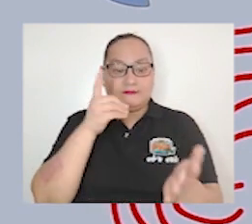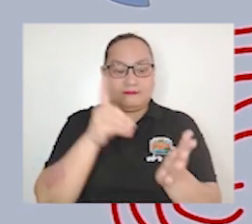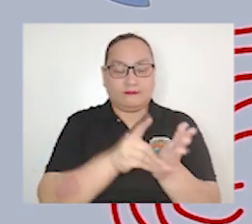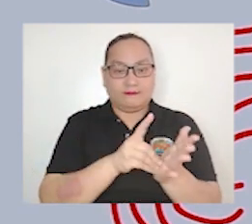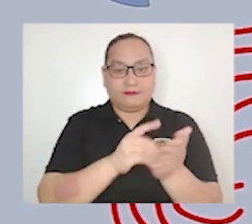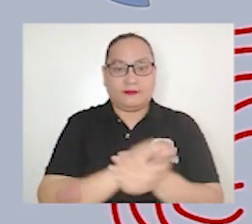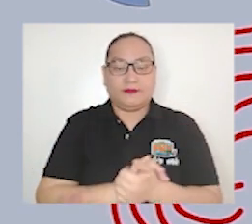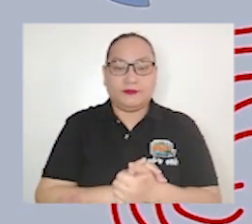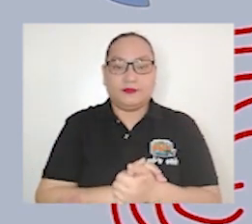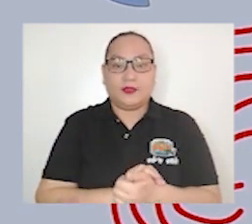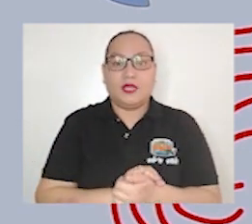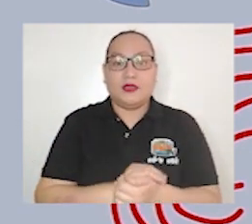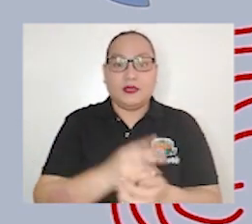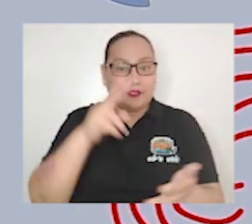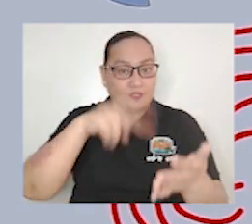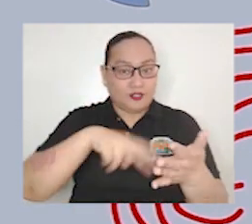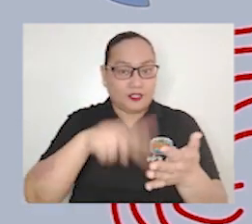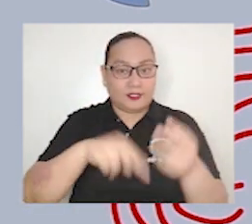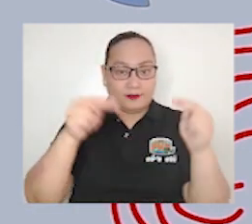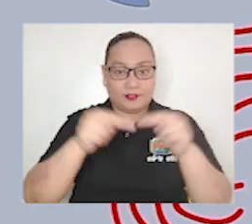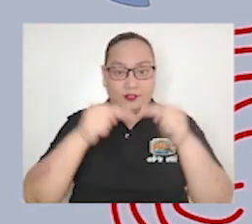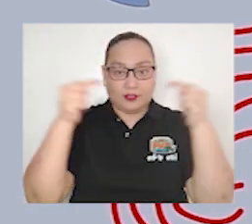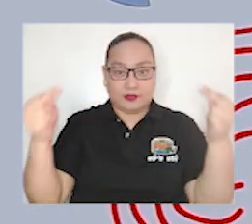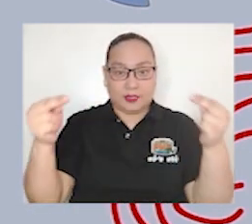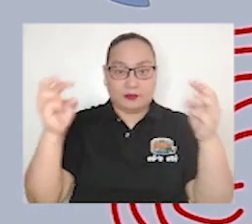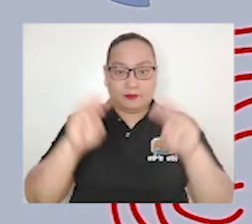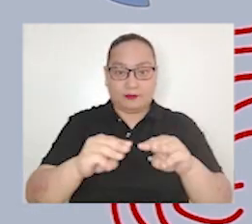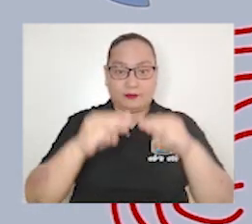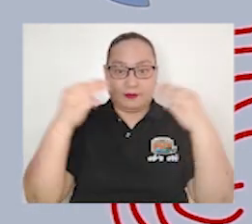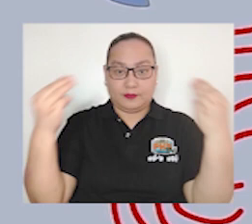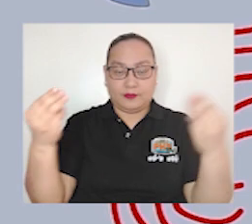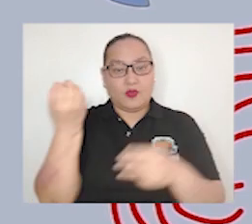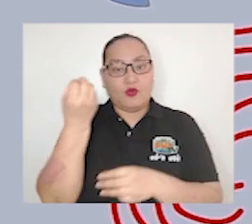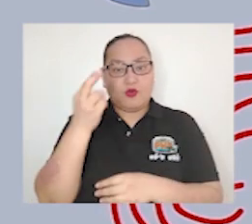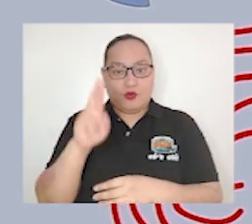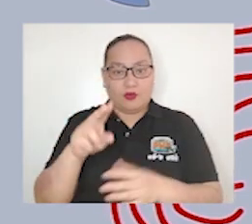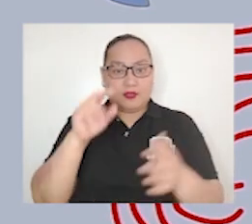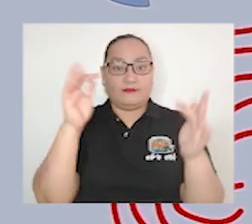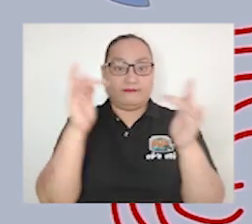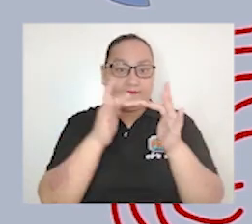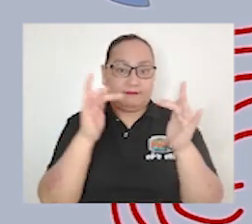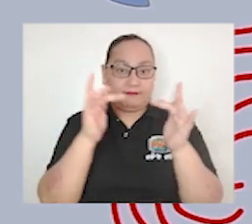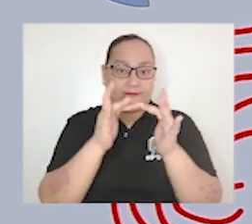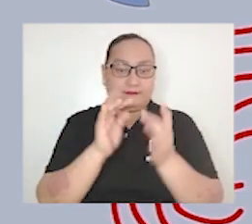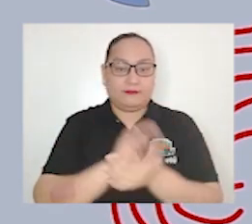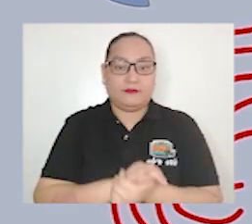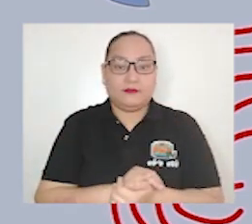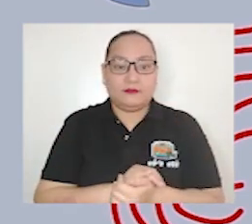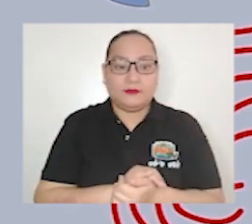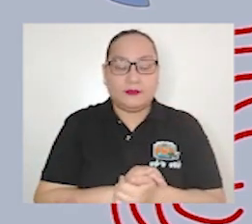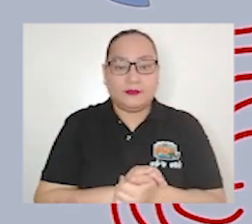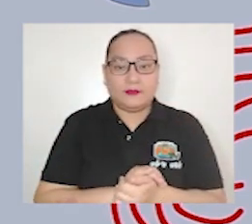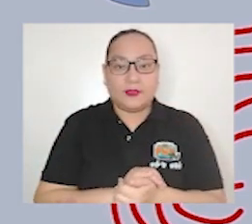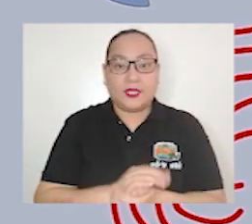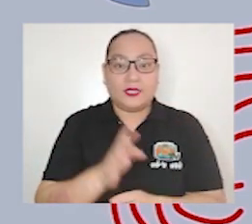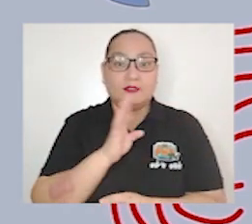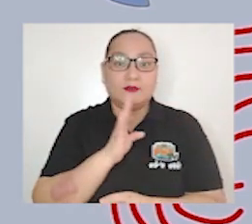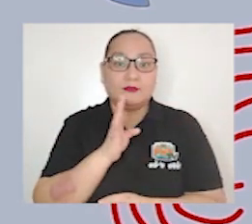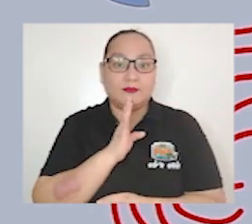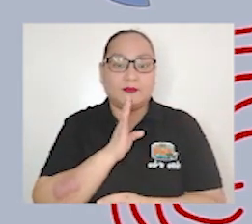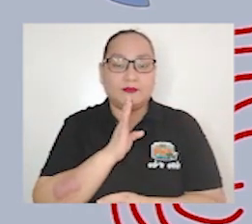read in the newspapers magazines or on the internet The spoken forms